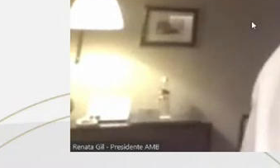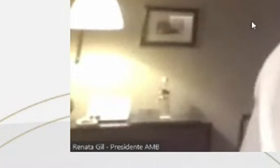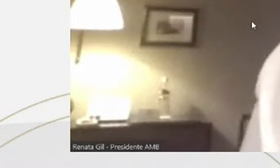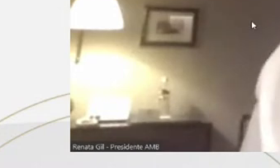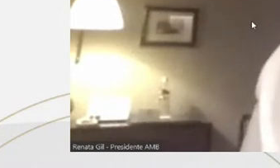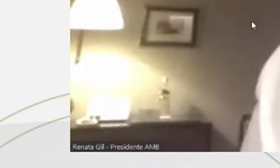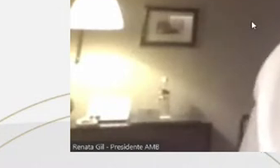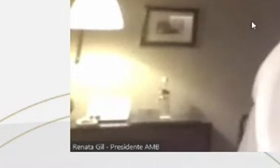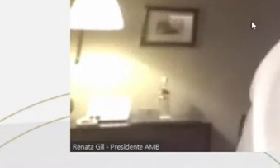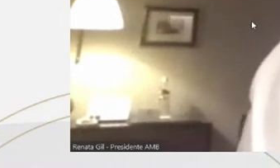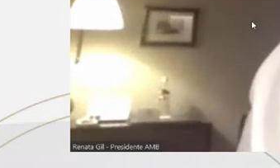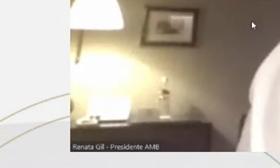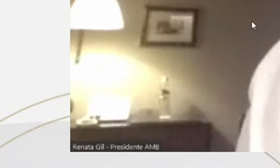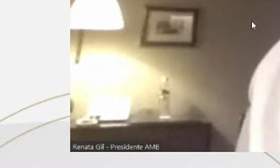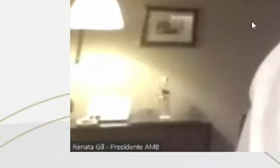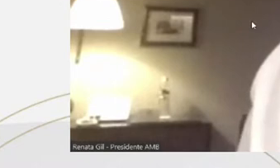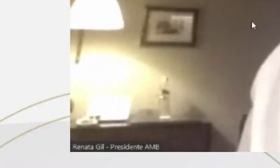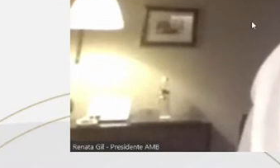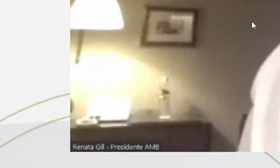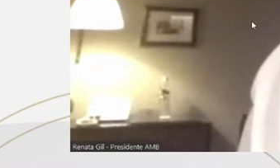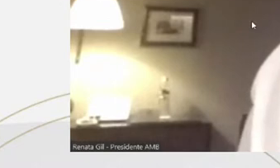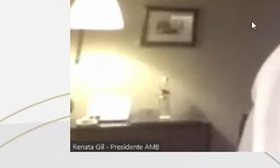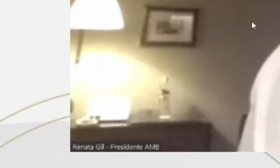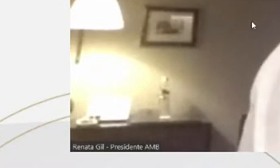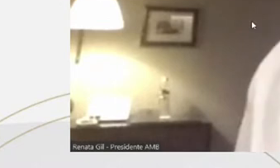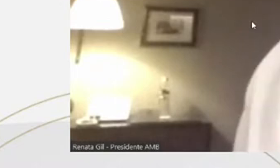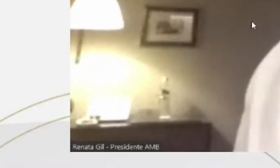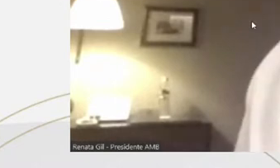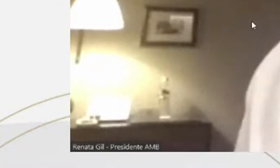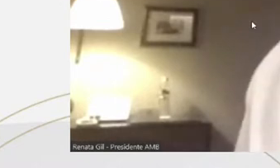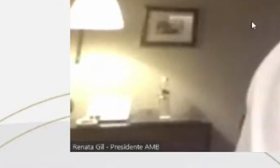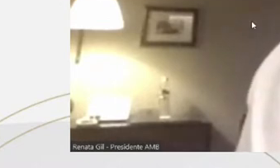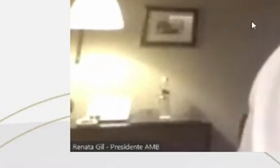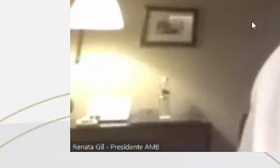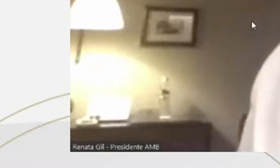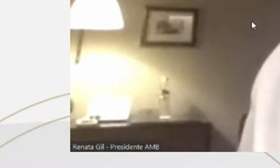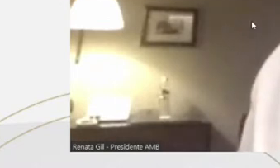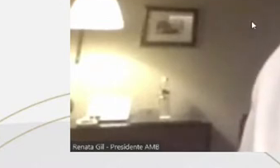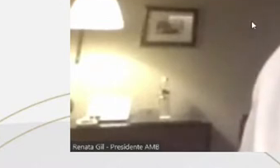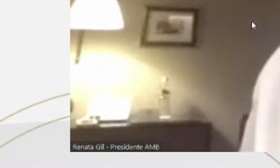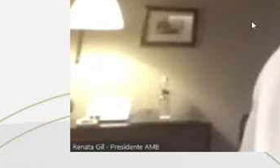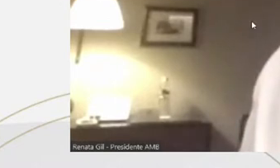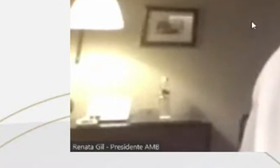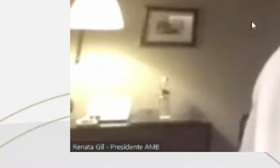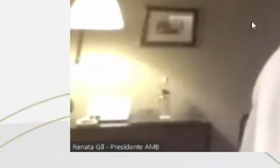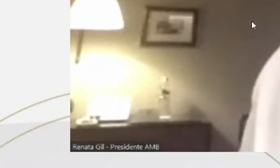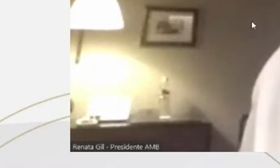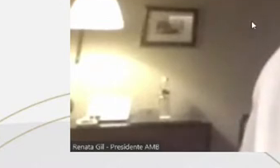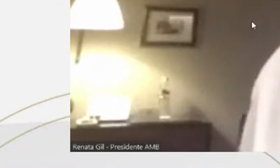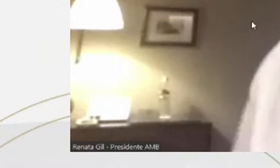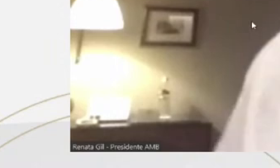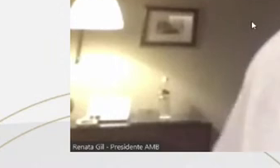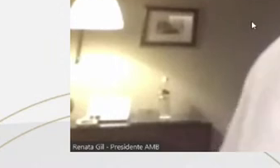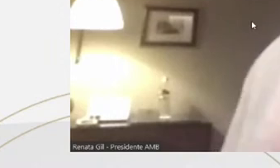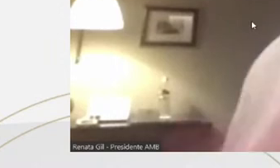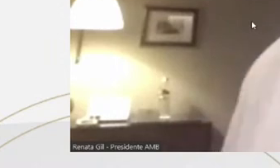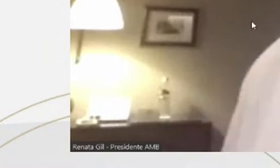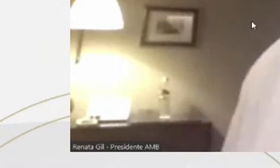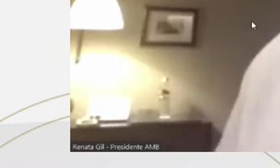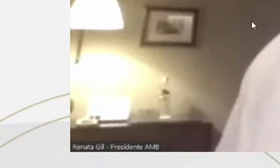criminal authorities that involve many bad people in Brazil. And we go through